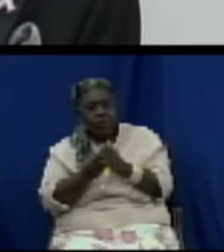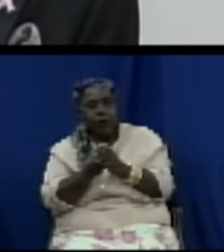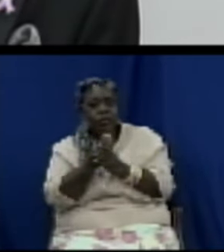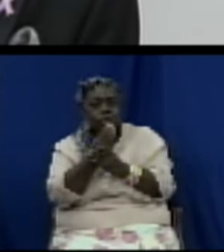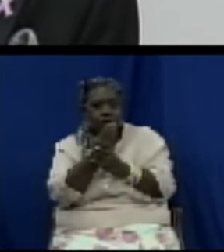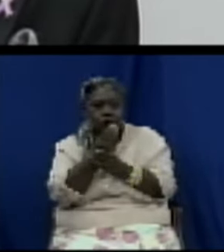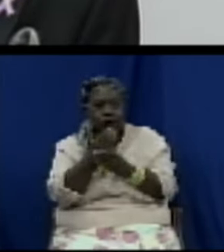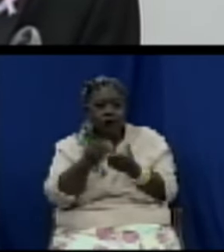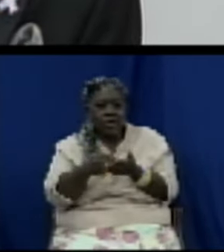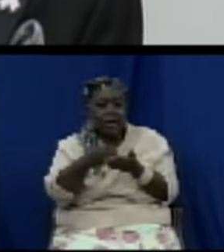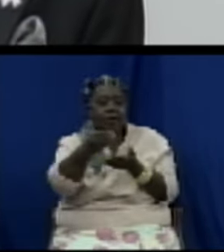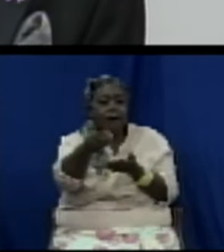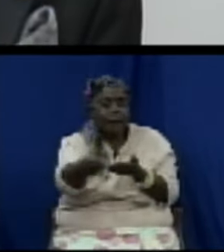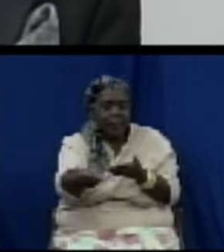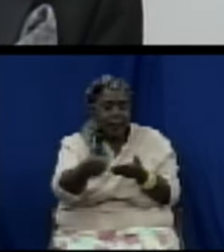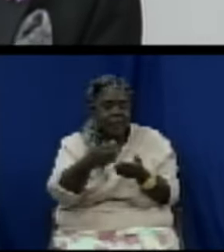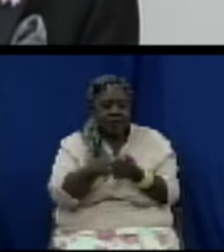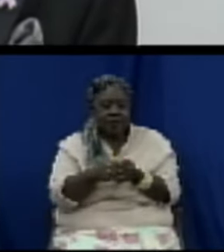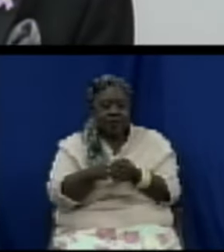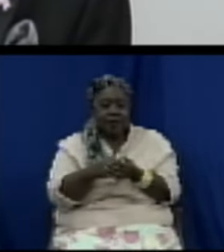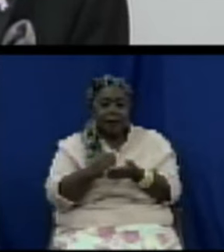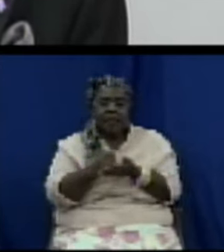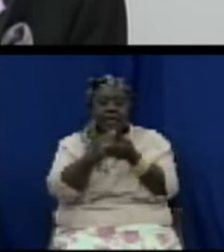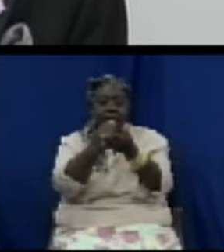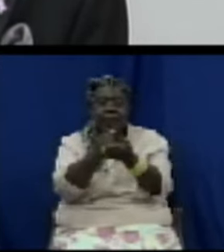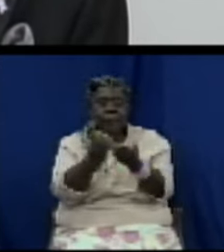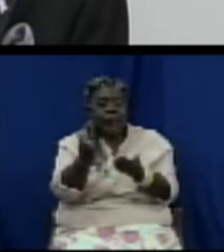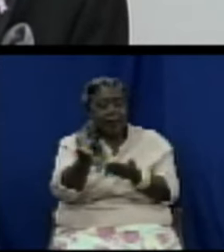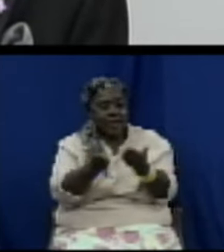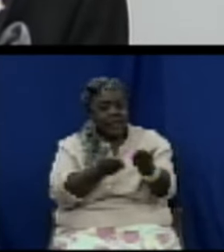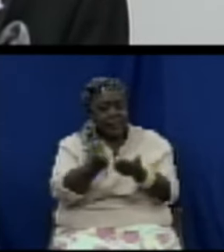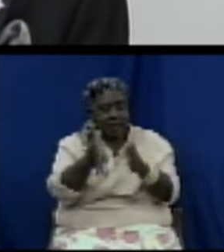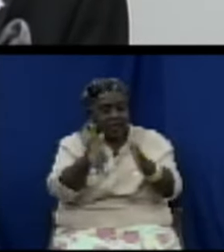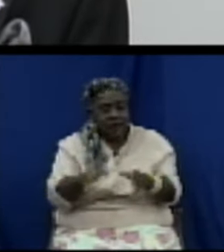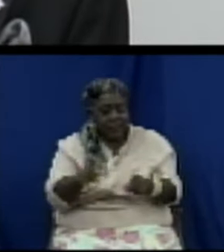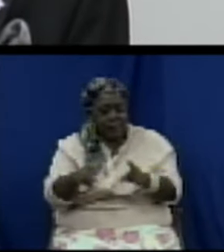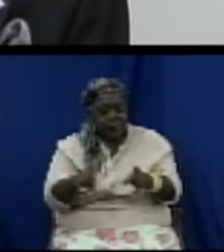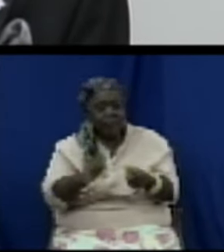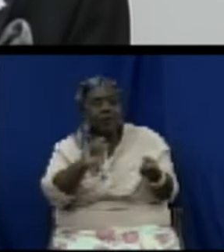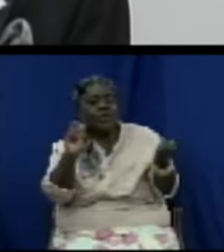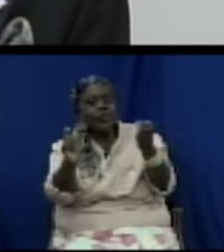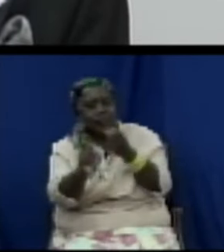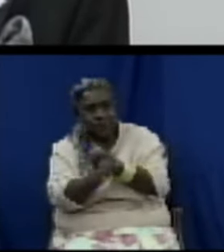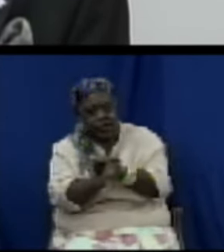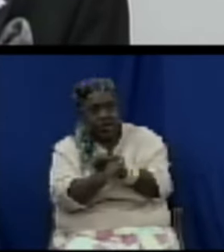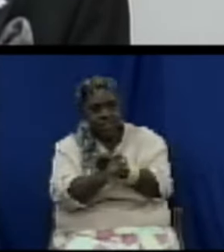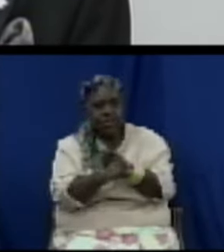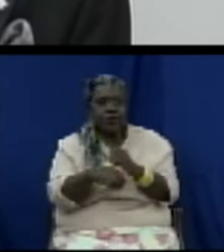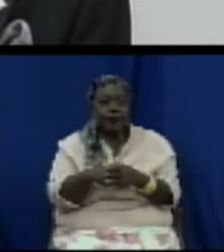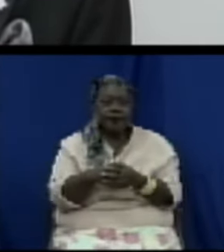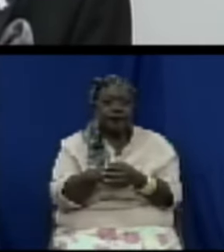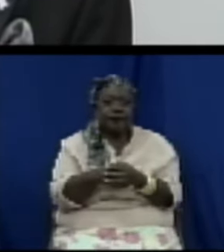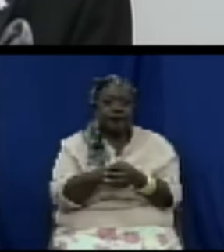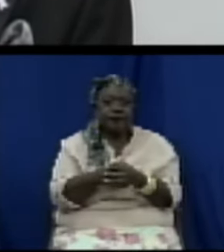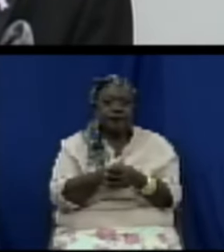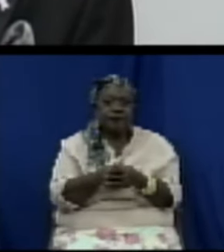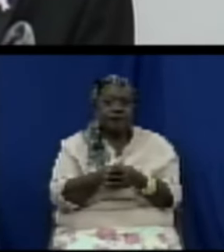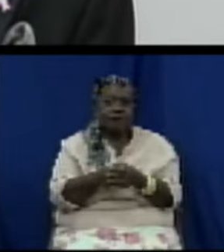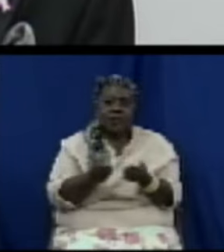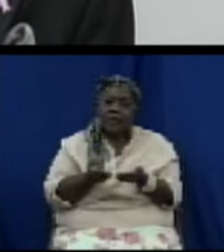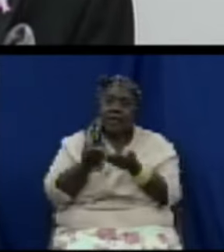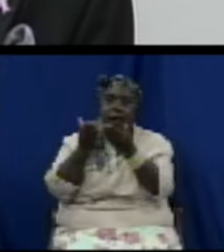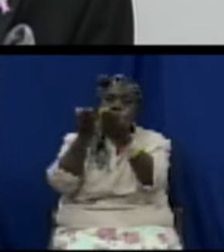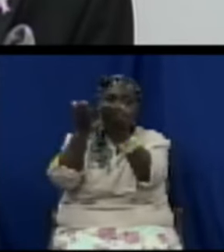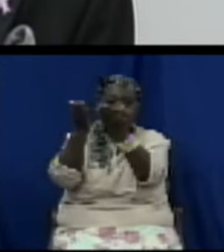and vendors or service providers the bill provides therefore